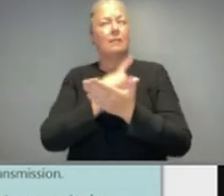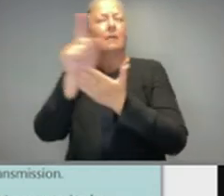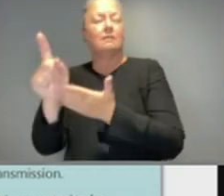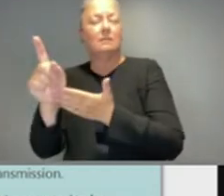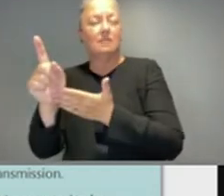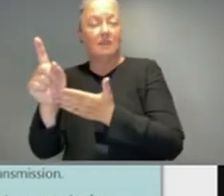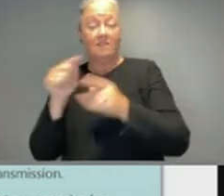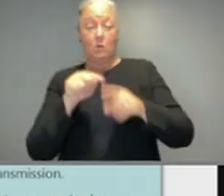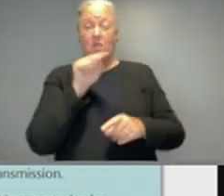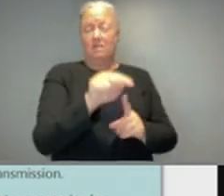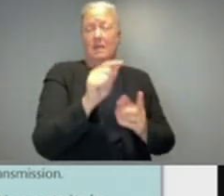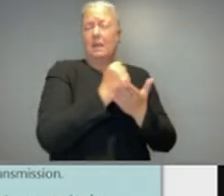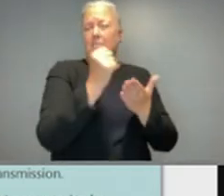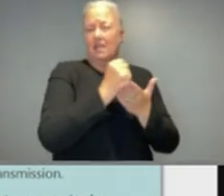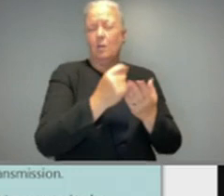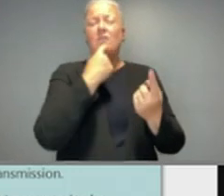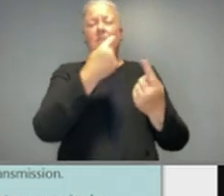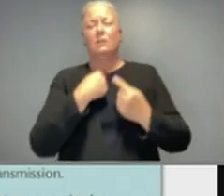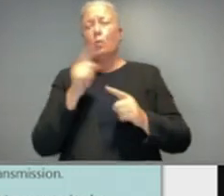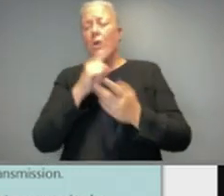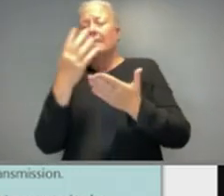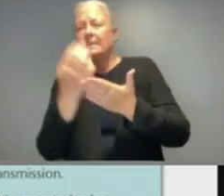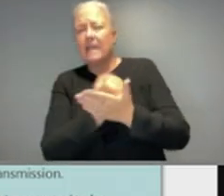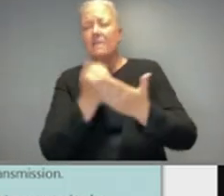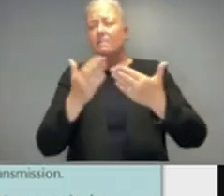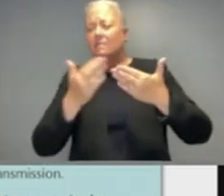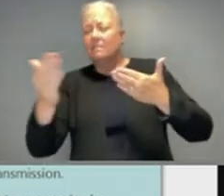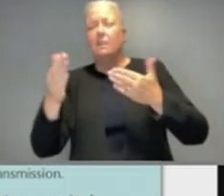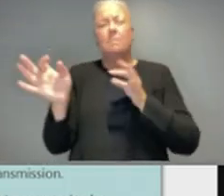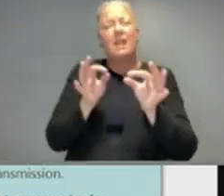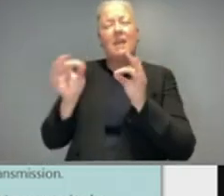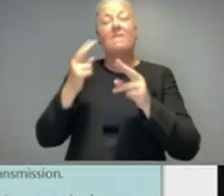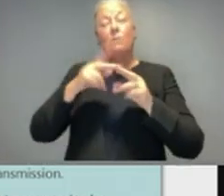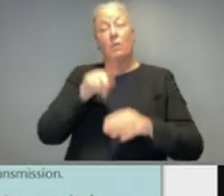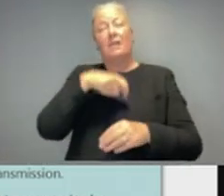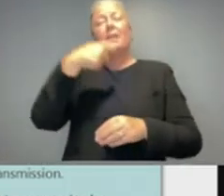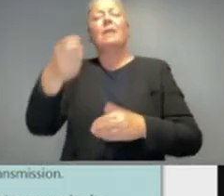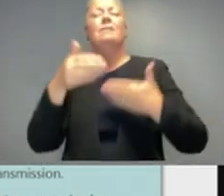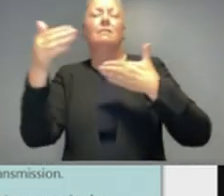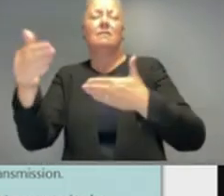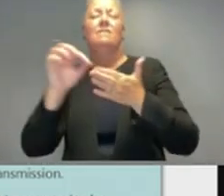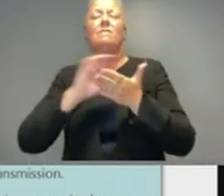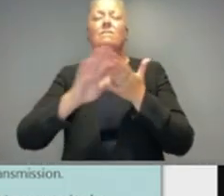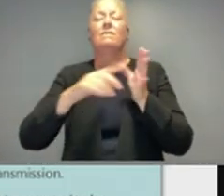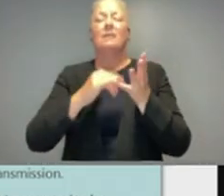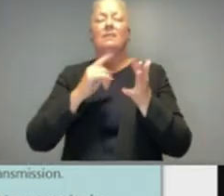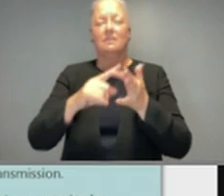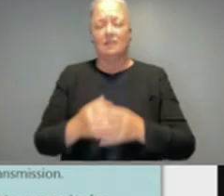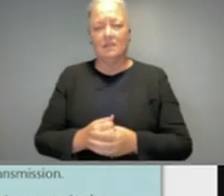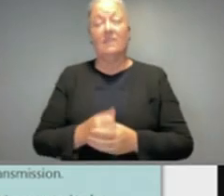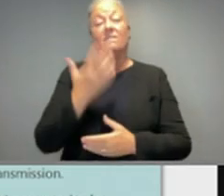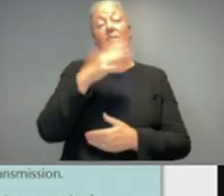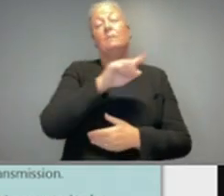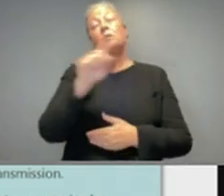to provide advice about safe thresholds and strategies for moving to the next phase. At 50 and 60 percent, we anticipate